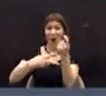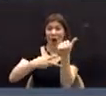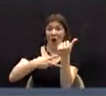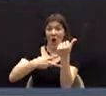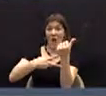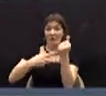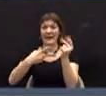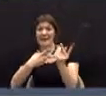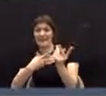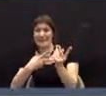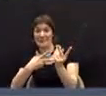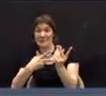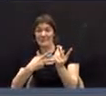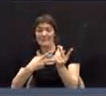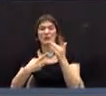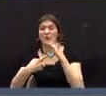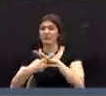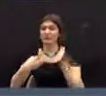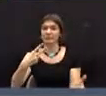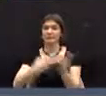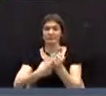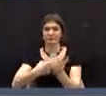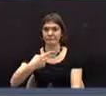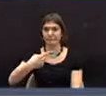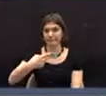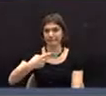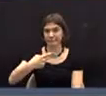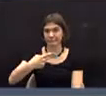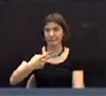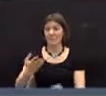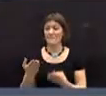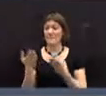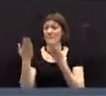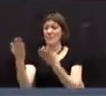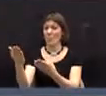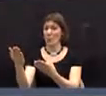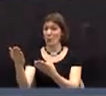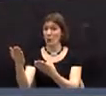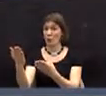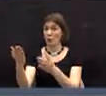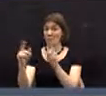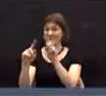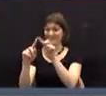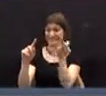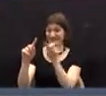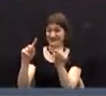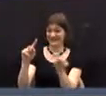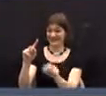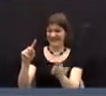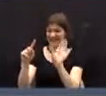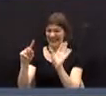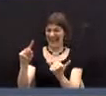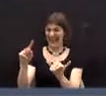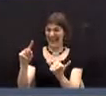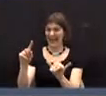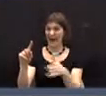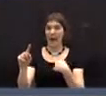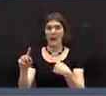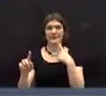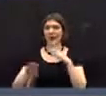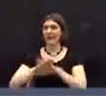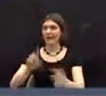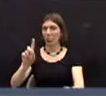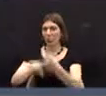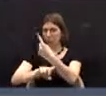chair's determination, that the motion as it is currently framed is not germane